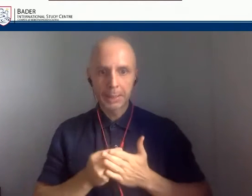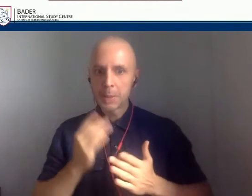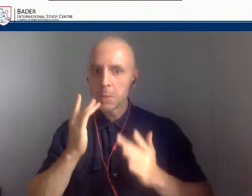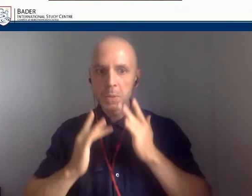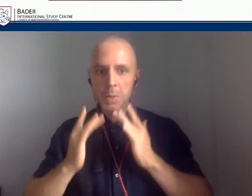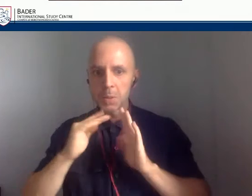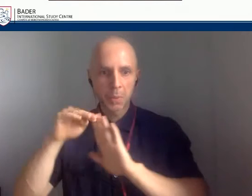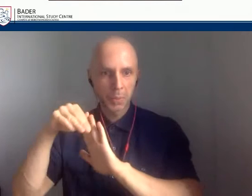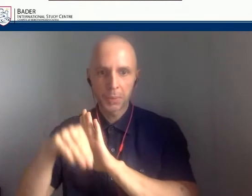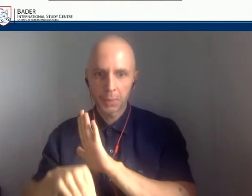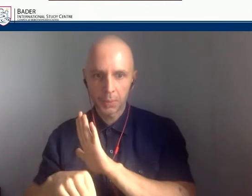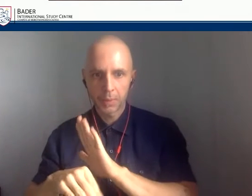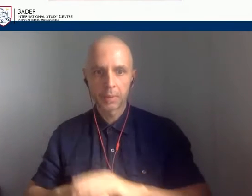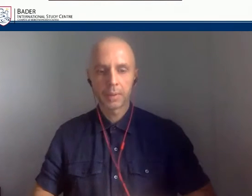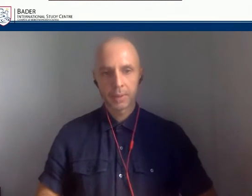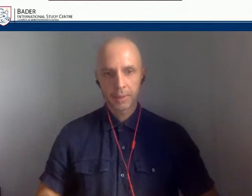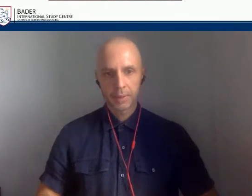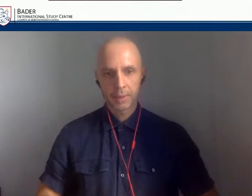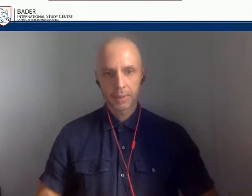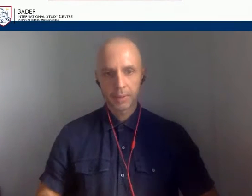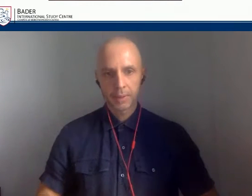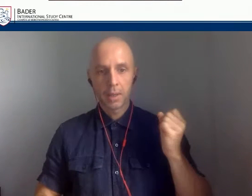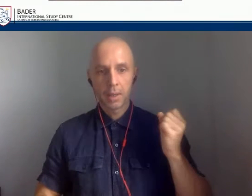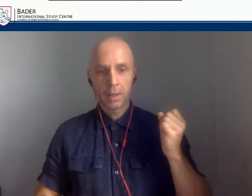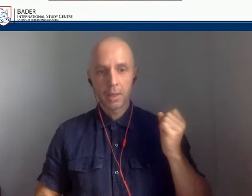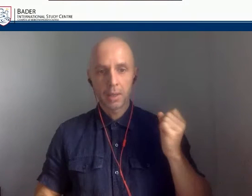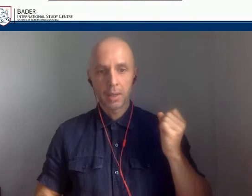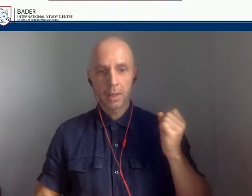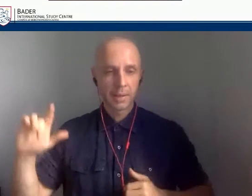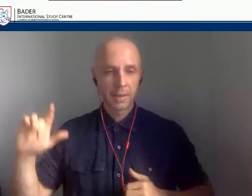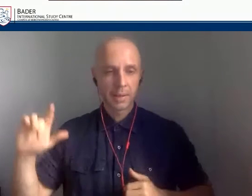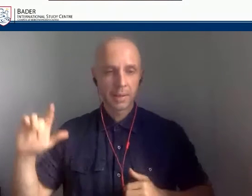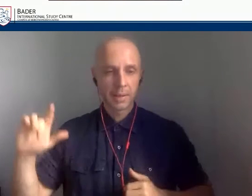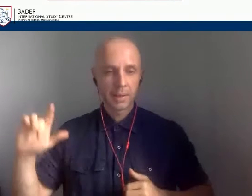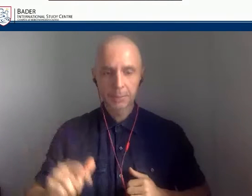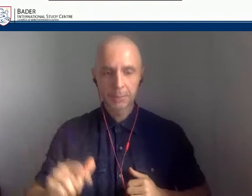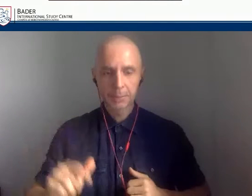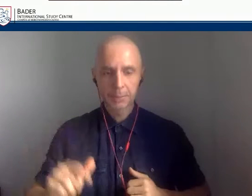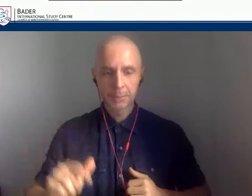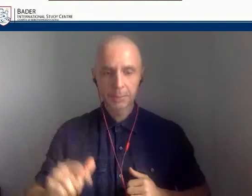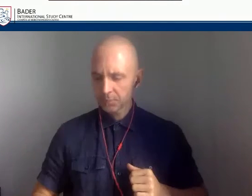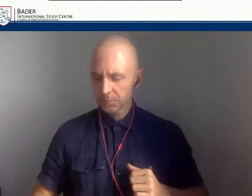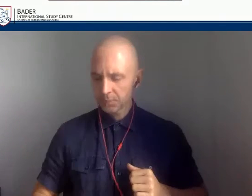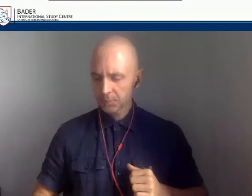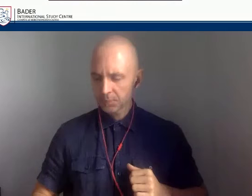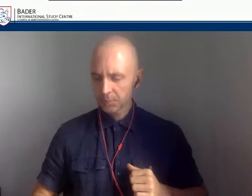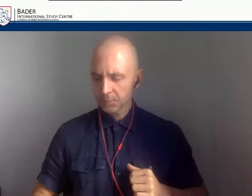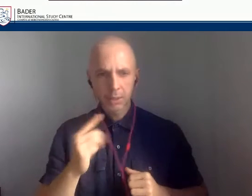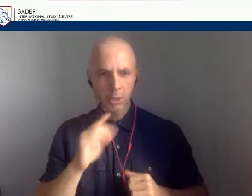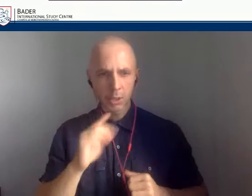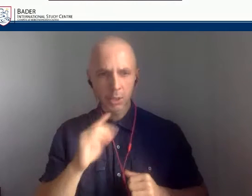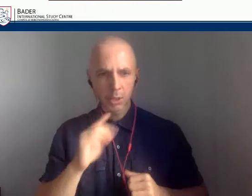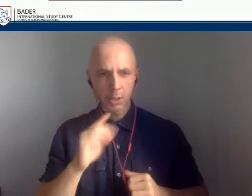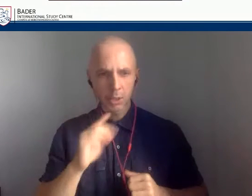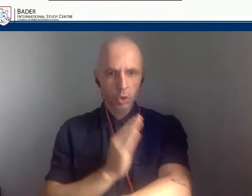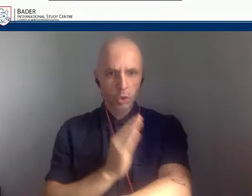family to their fortunes and one of the daughters, I believe a Margaret Dacre, puts a huge amount of money